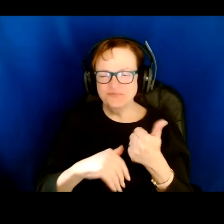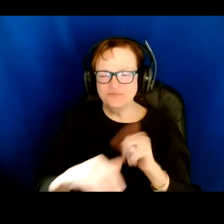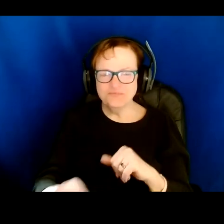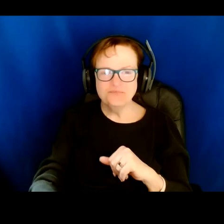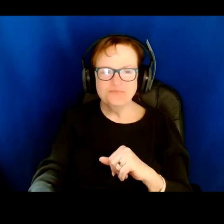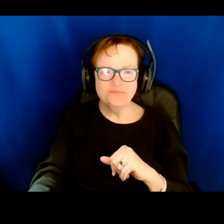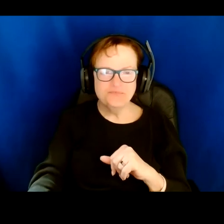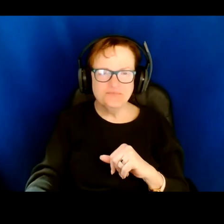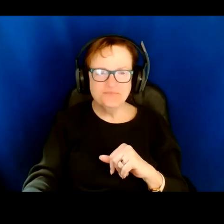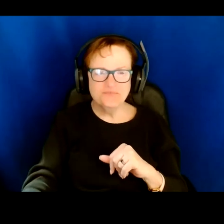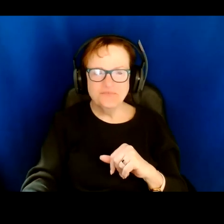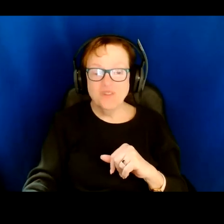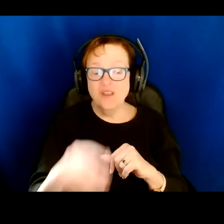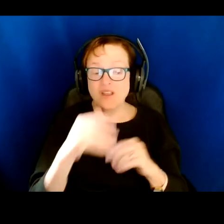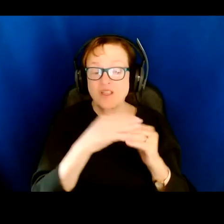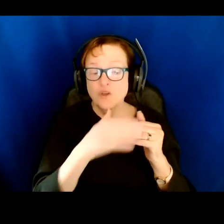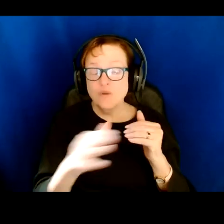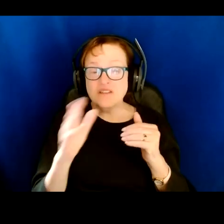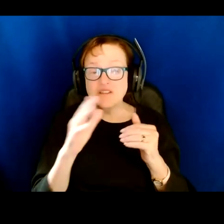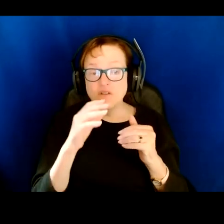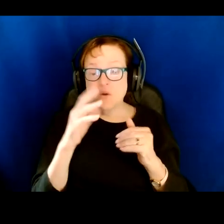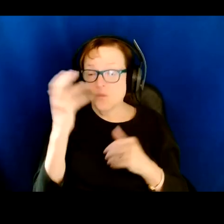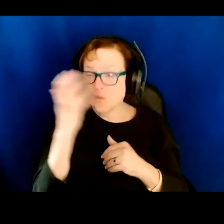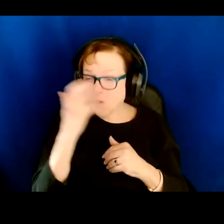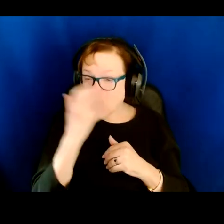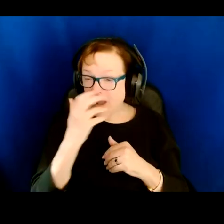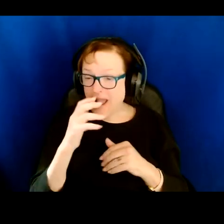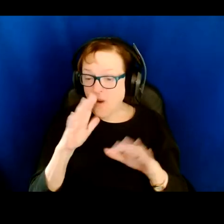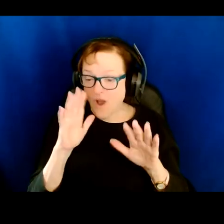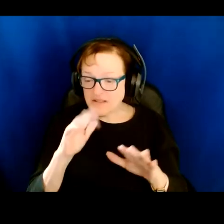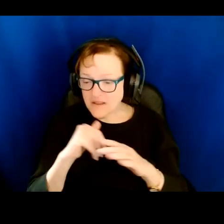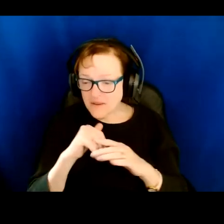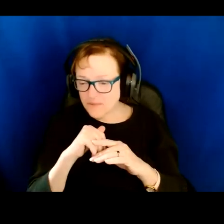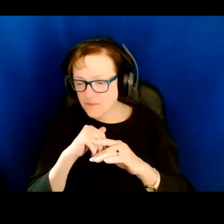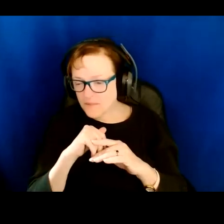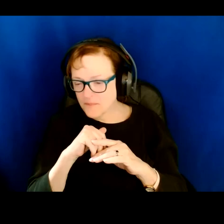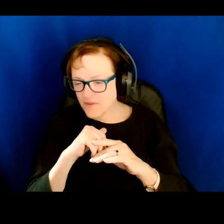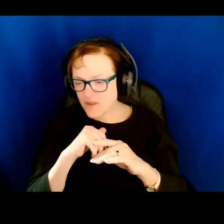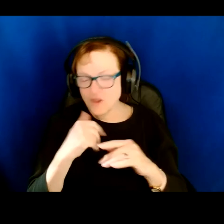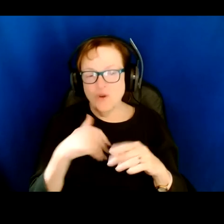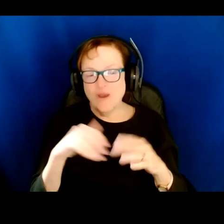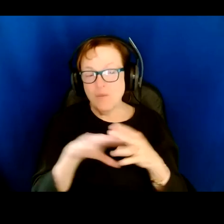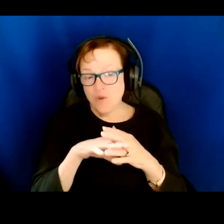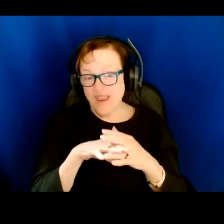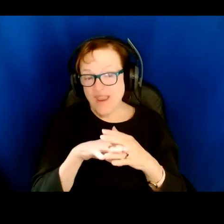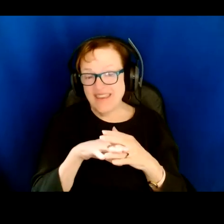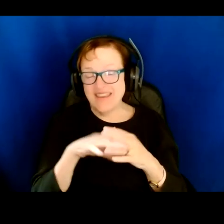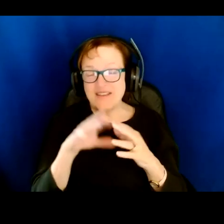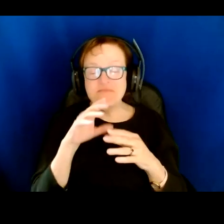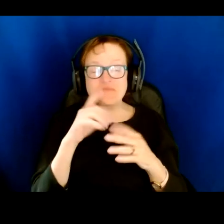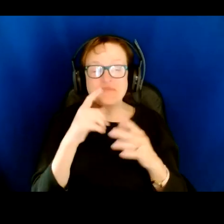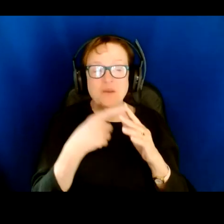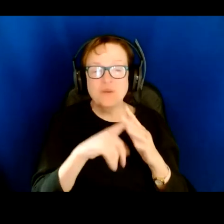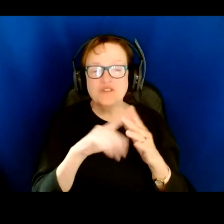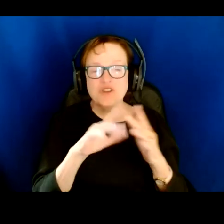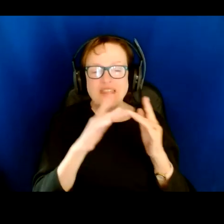Well, for the rest of you who are probably sitting there going, wow, this was awesome. You get to take a break. Now, we are about to head into our